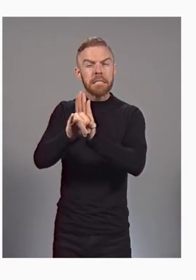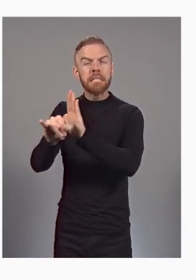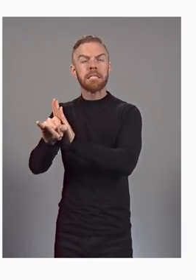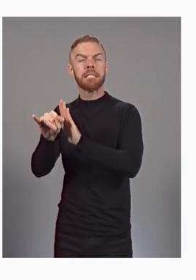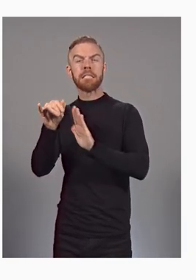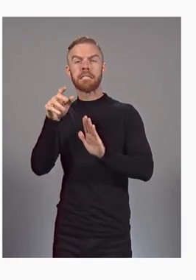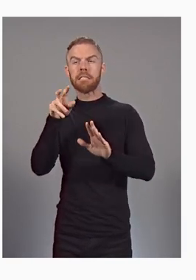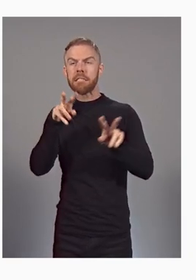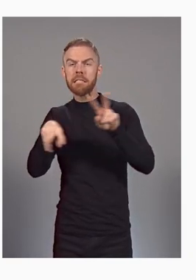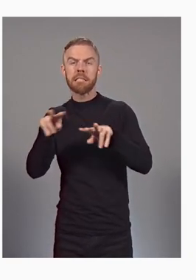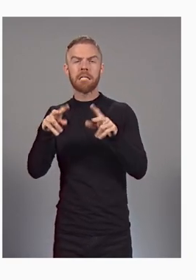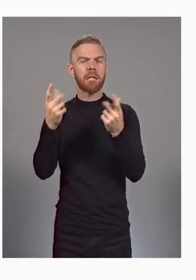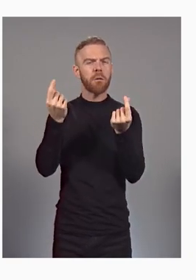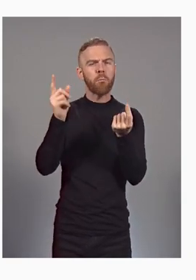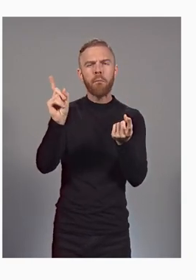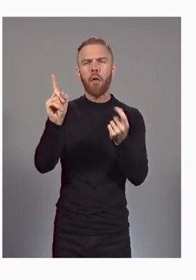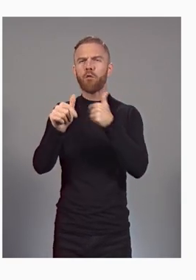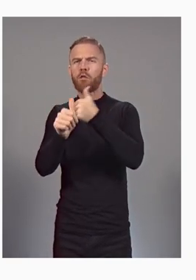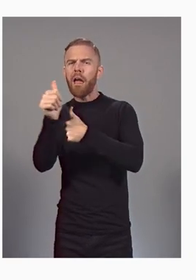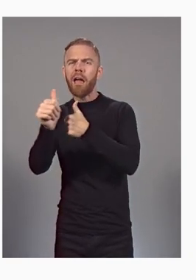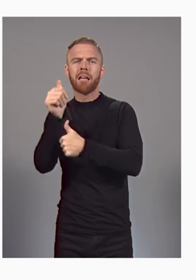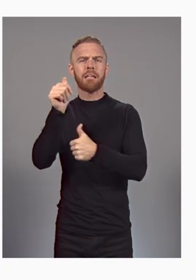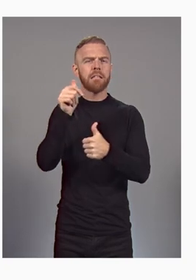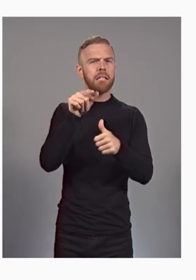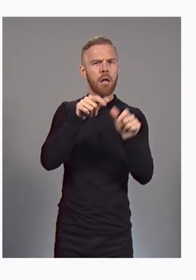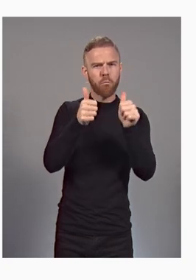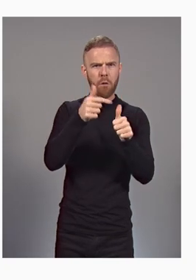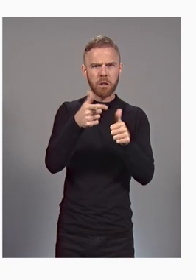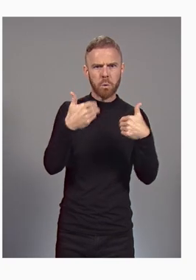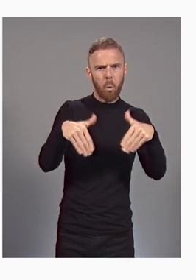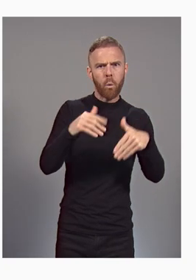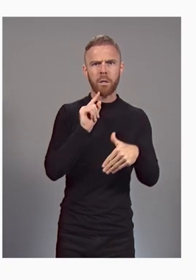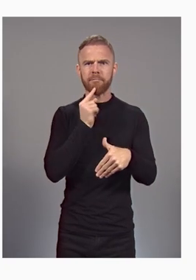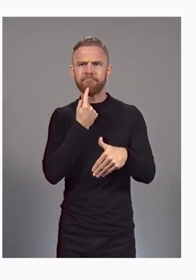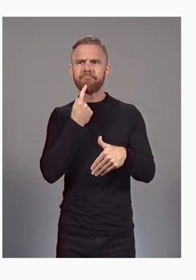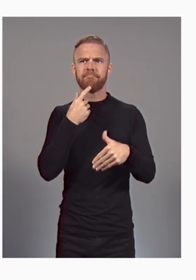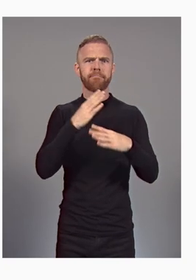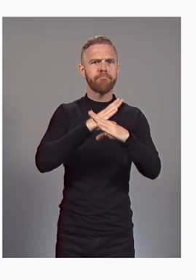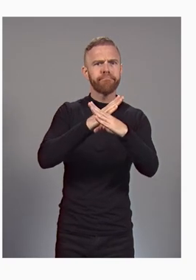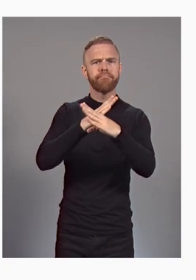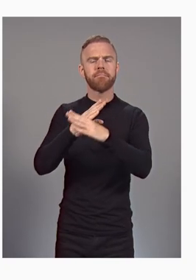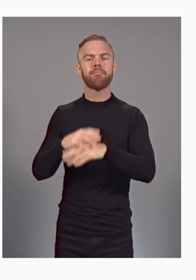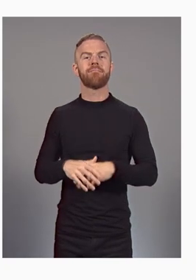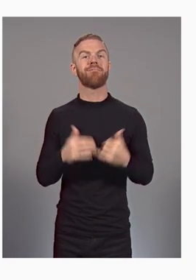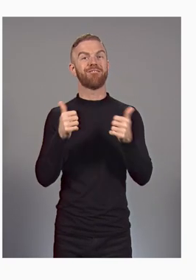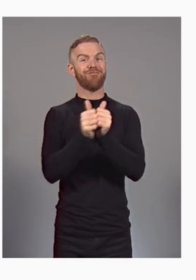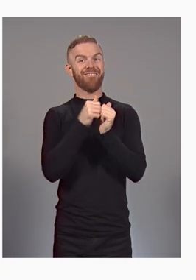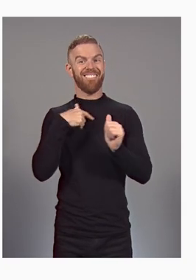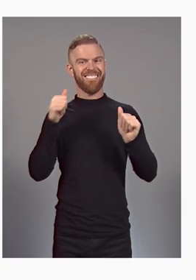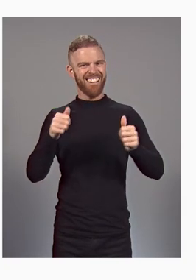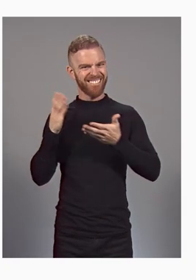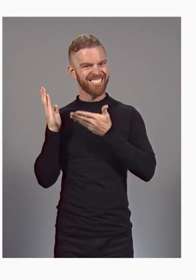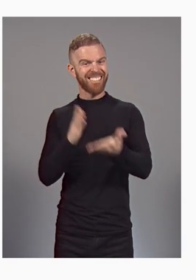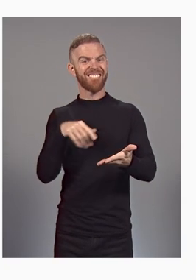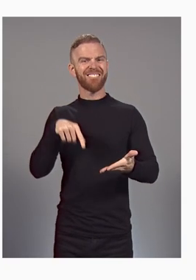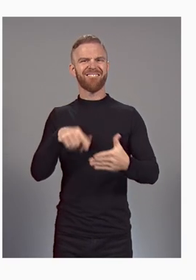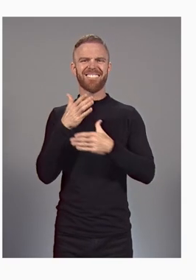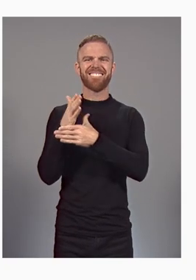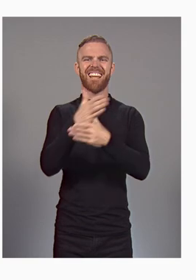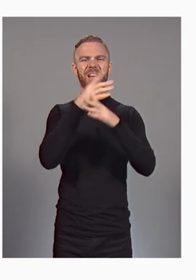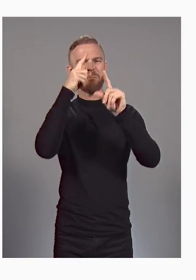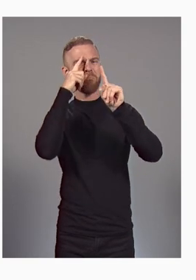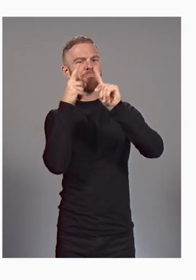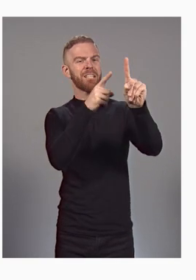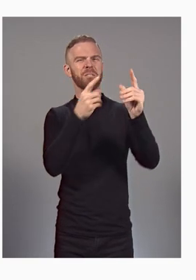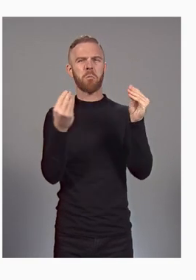needle in the haystack, and be able to do shields up against these attacks. And together, we can deliver on that shared mission of a